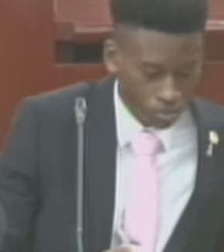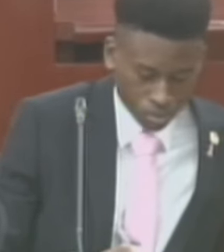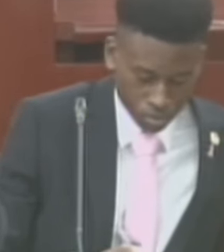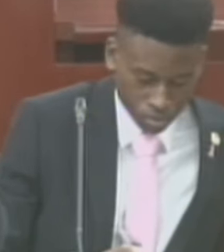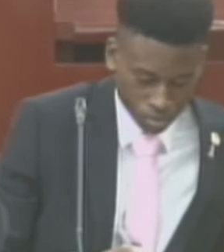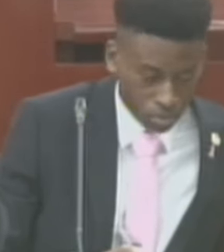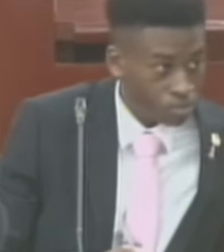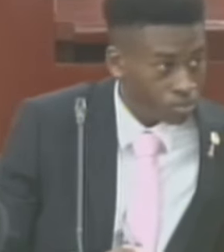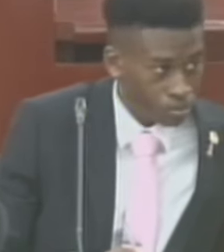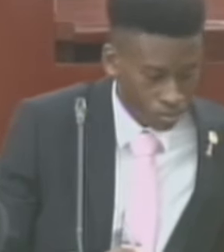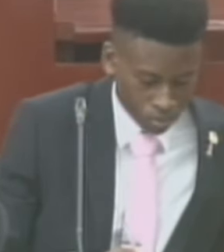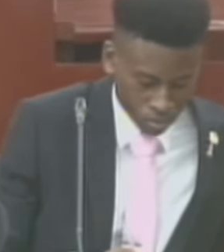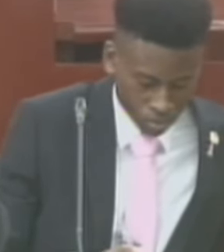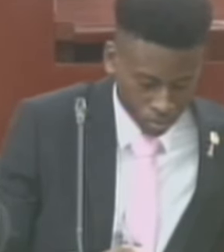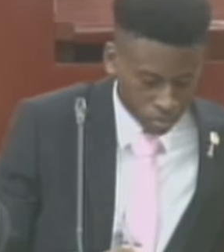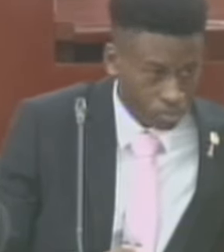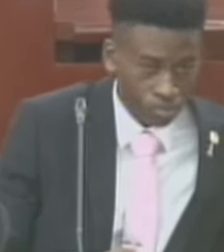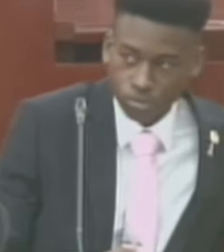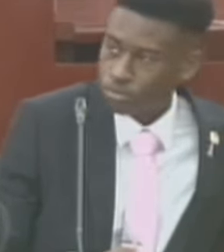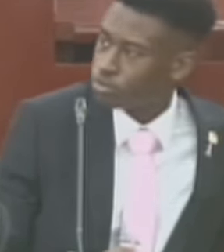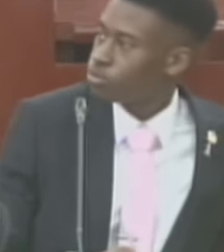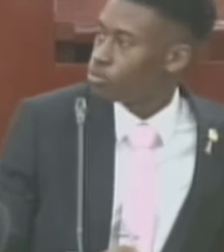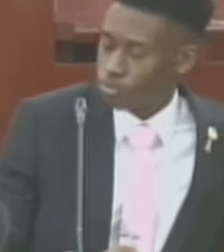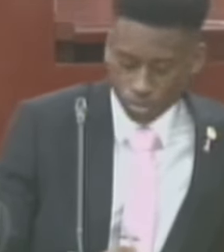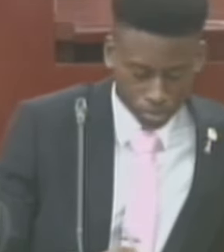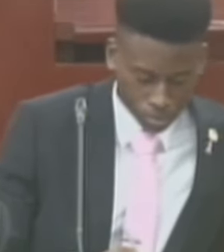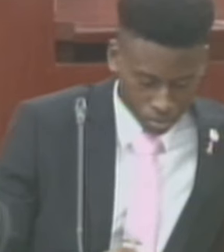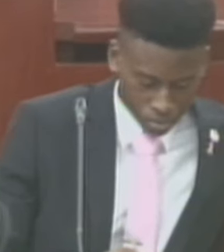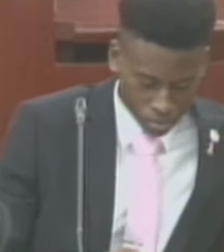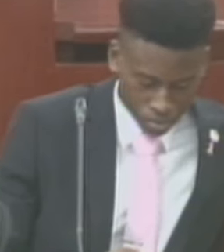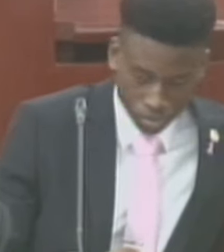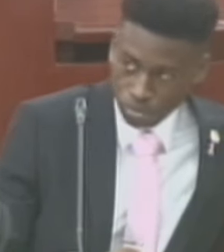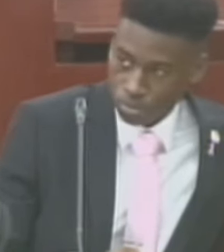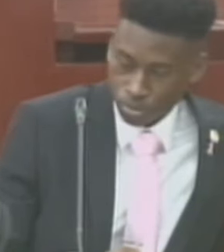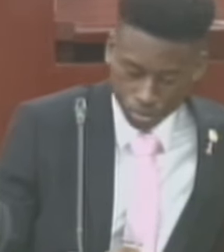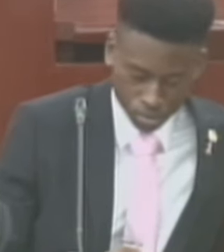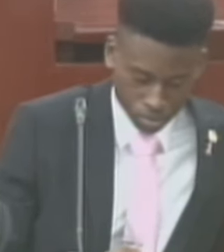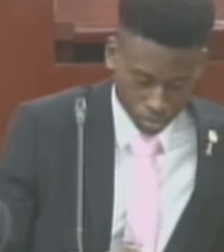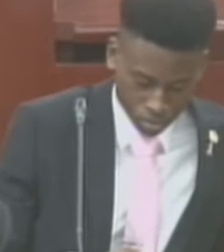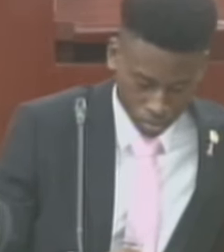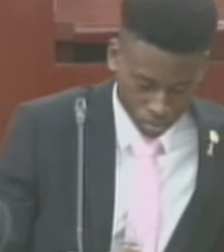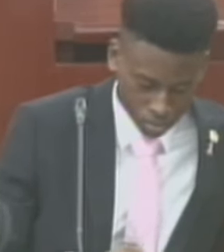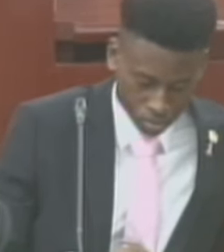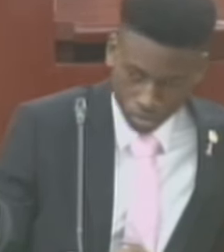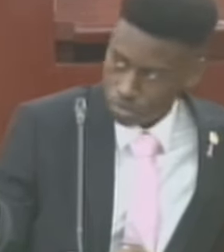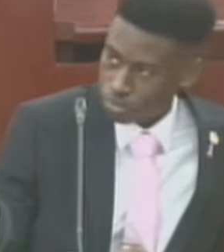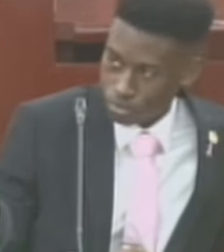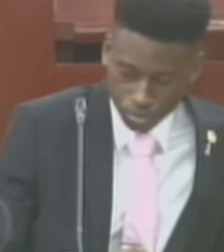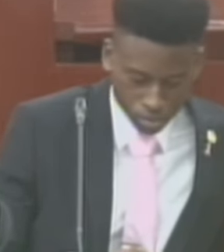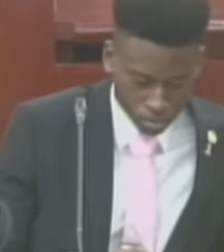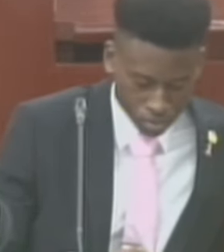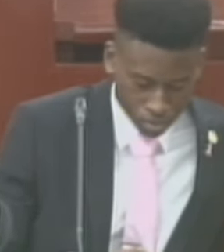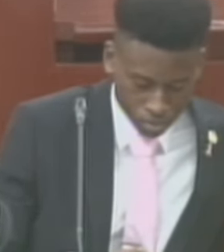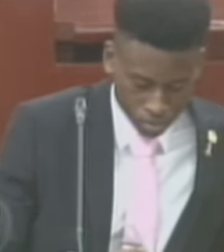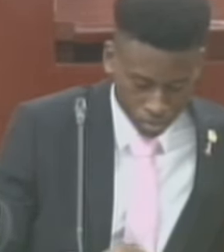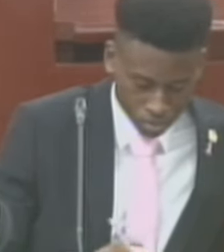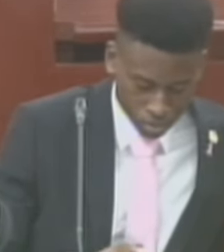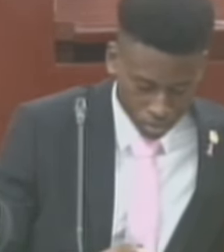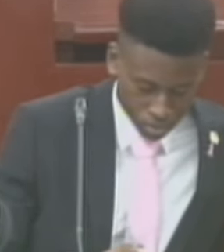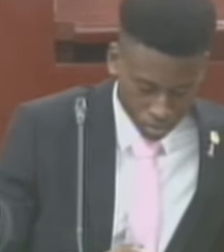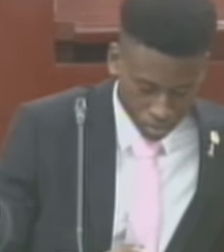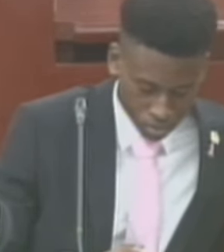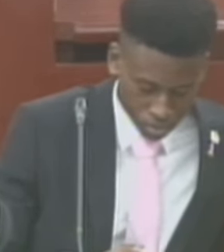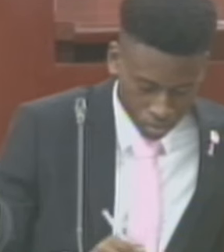Cancer Awareness Month. This is an annual campaign to raise awareness of this complex issue and to show